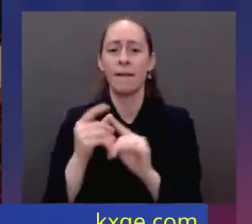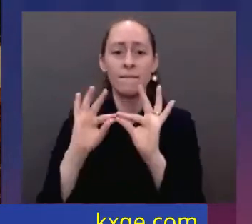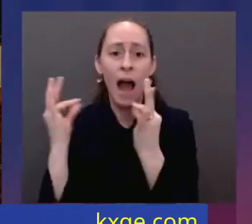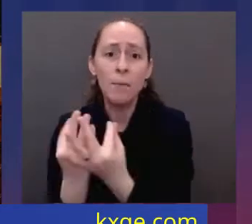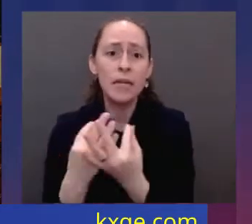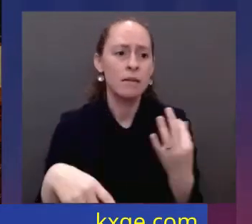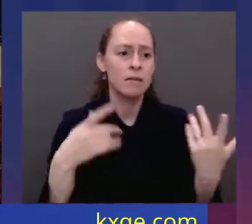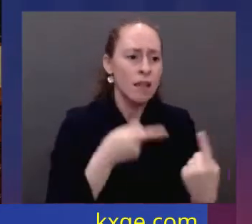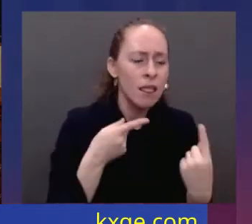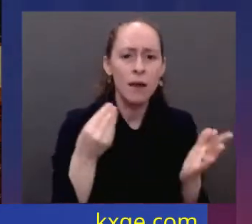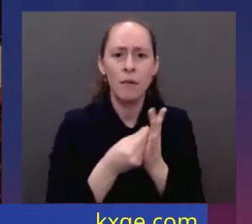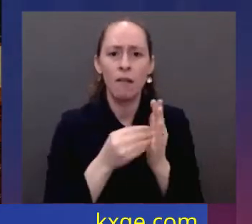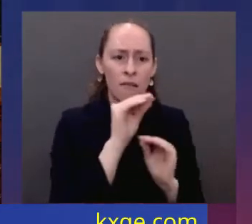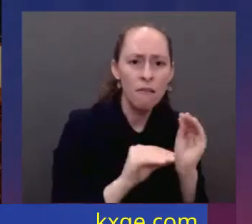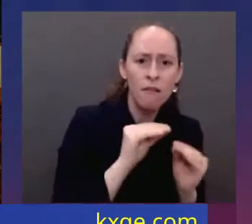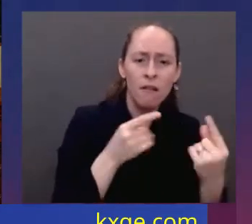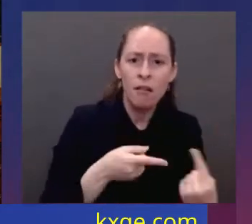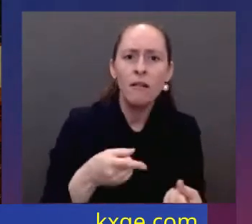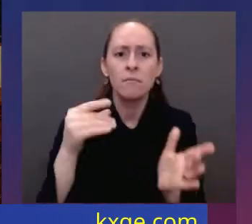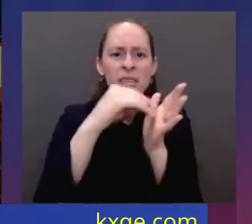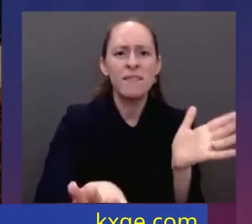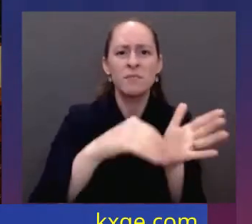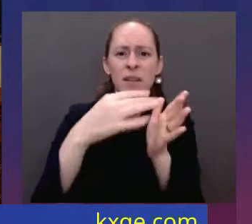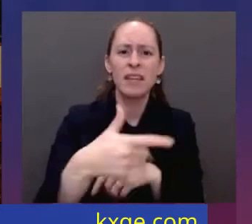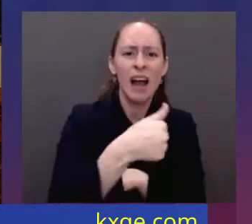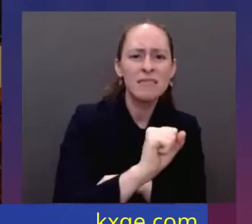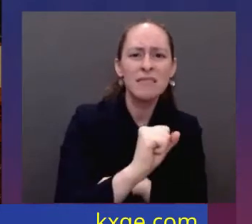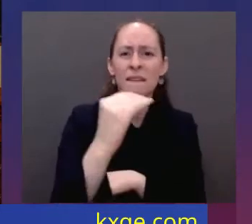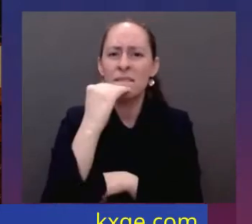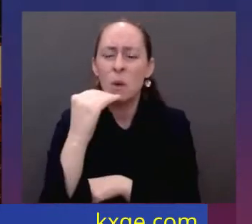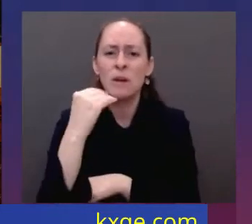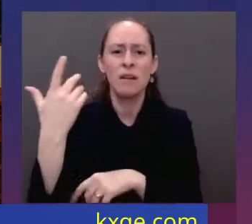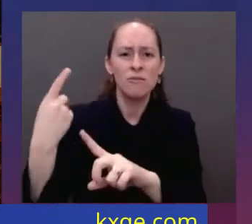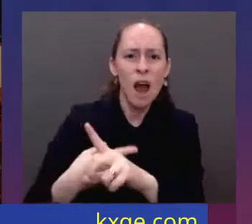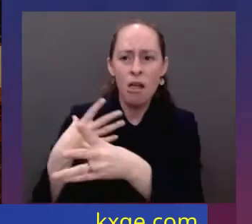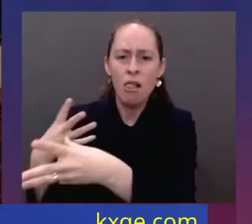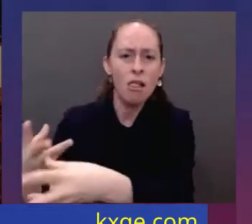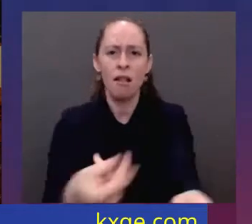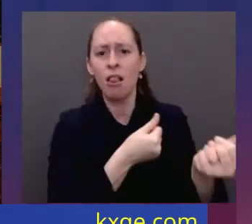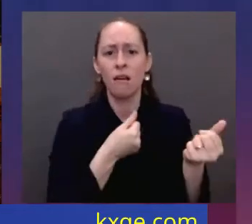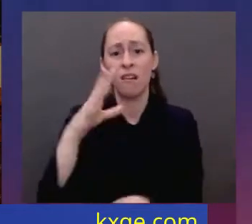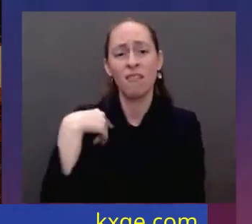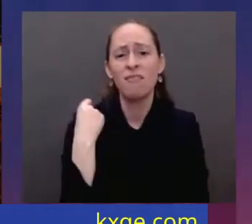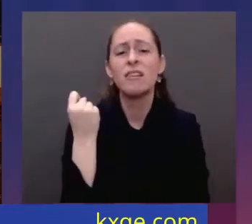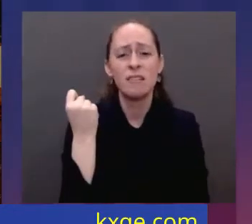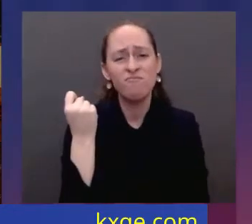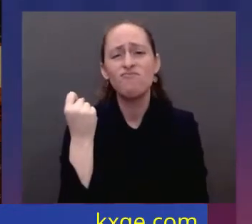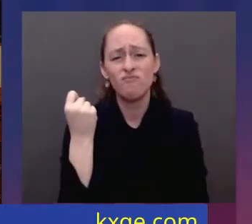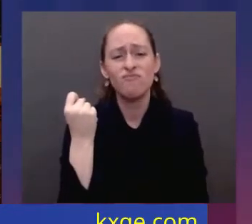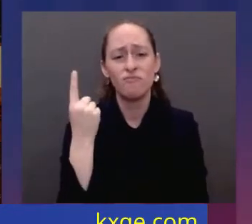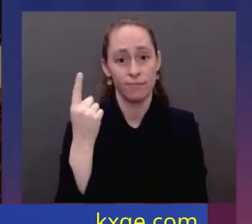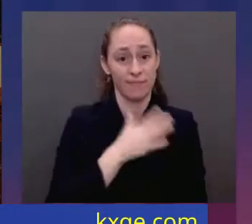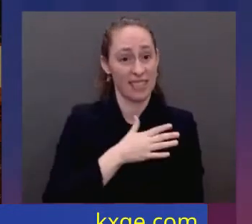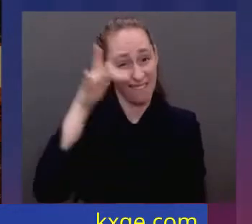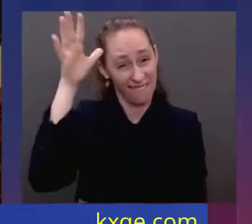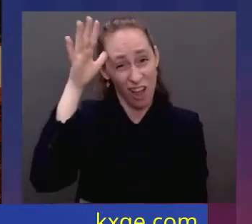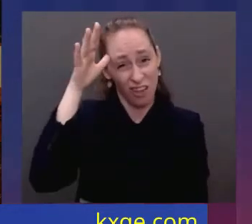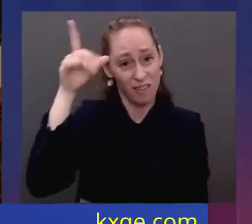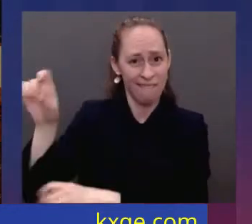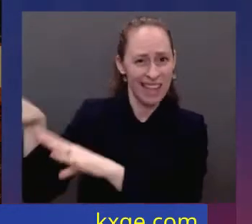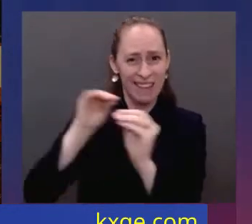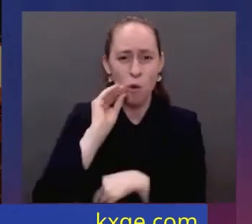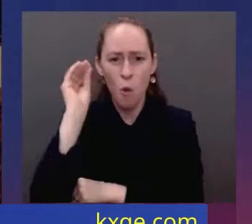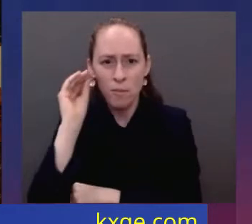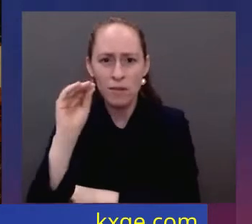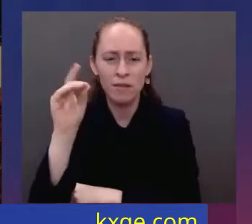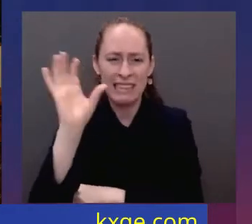housing, and so much more. I understand, like many of you did. My dad had to leave his home in Scranton, Pennsylvania to find work, so like many of I grew up in a family